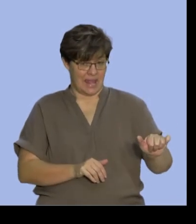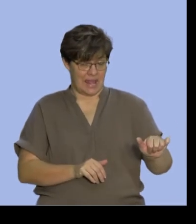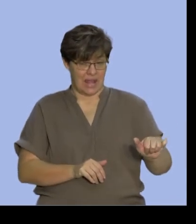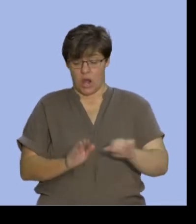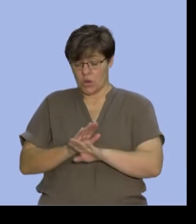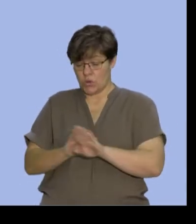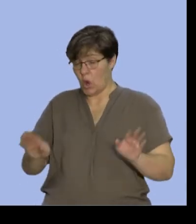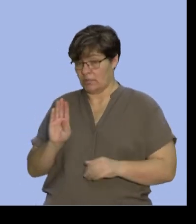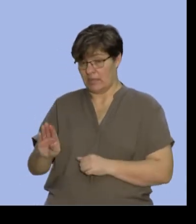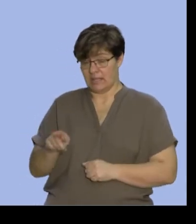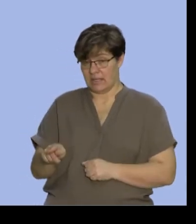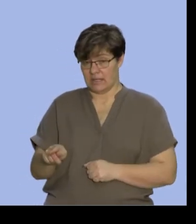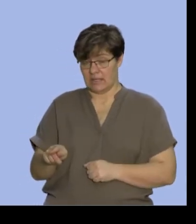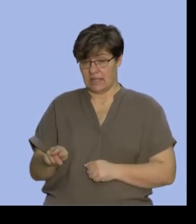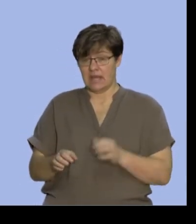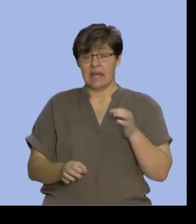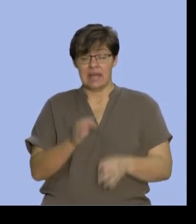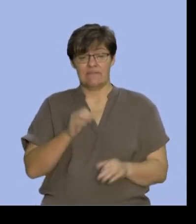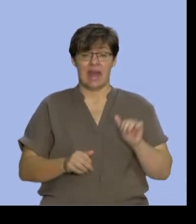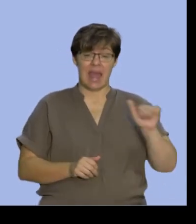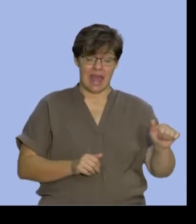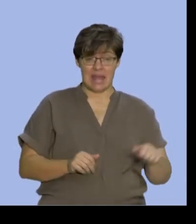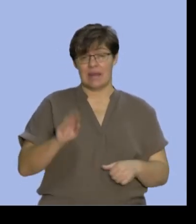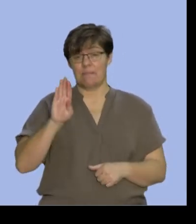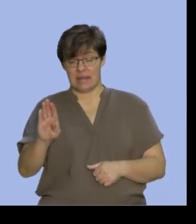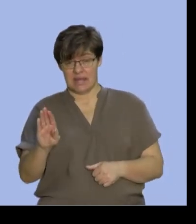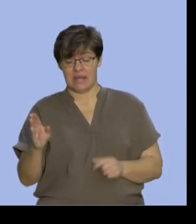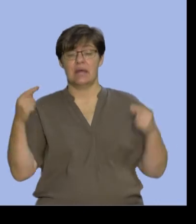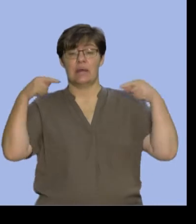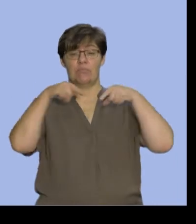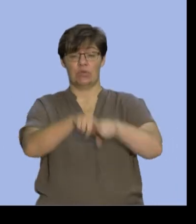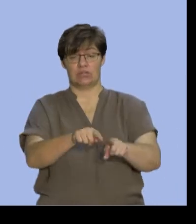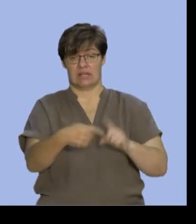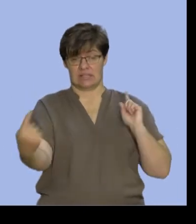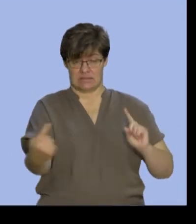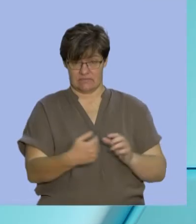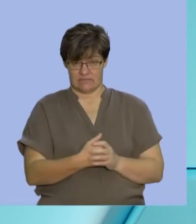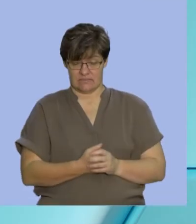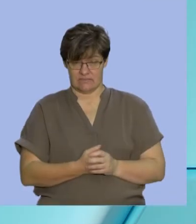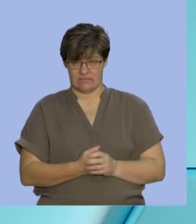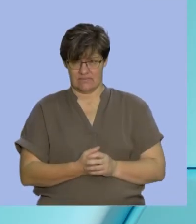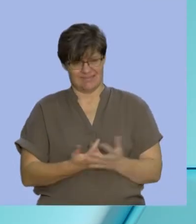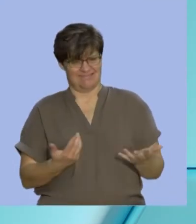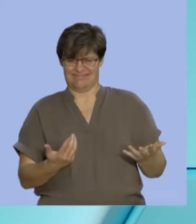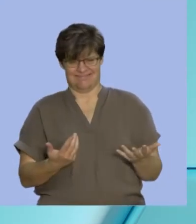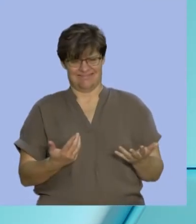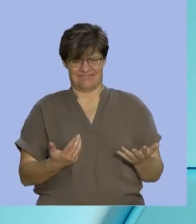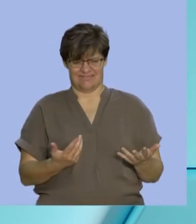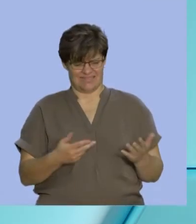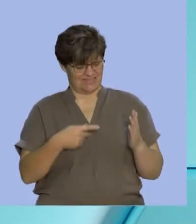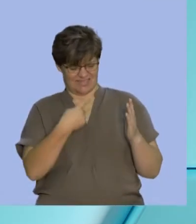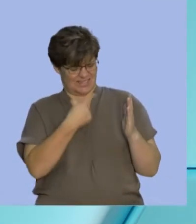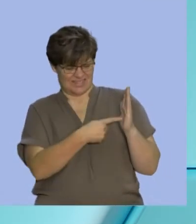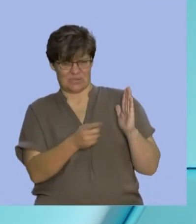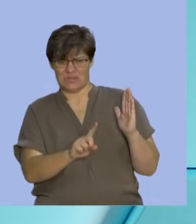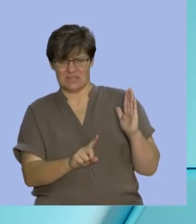B if A and B are mutually exclusive. So here it's a little bit tricky because it's